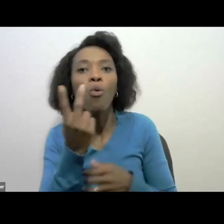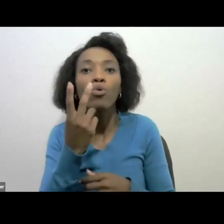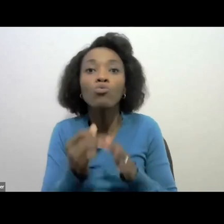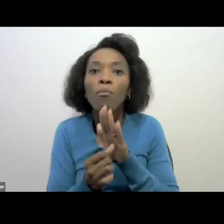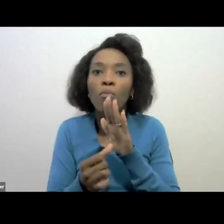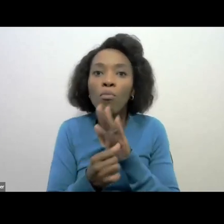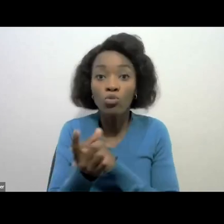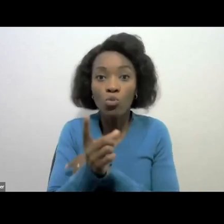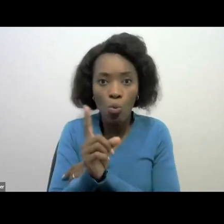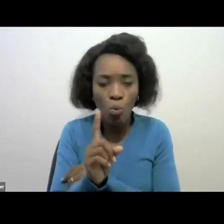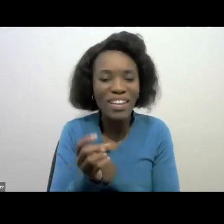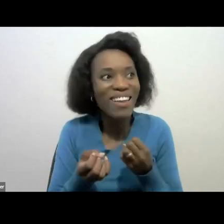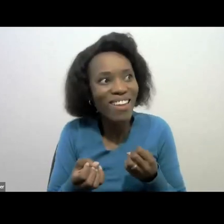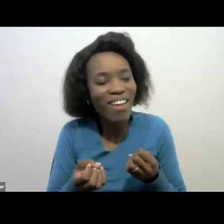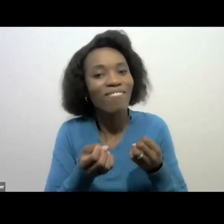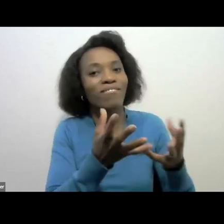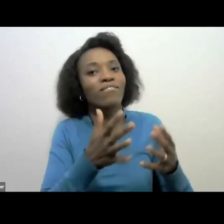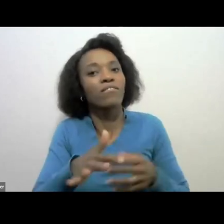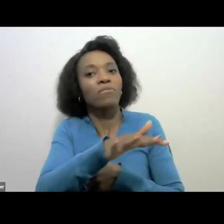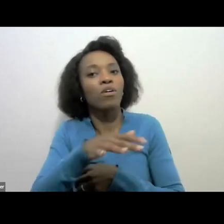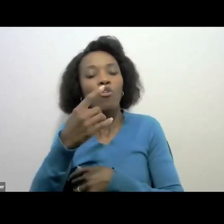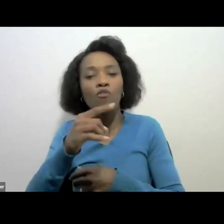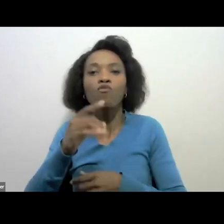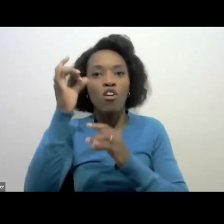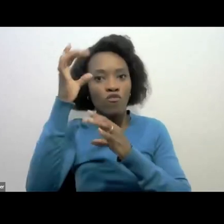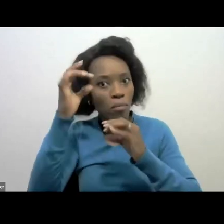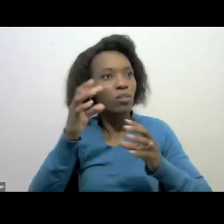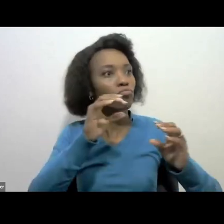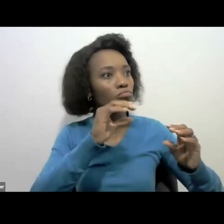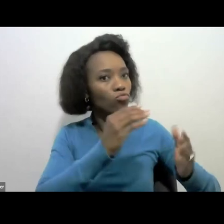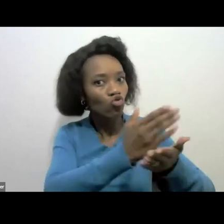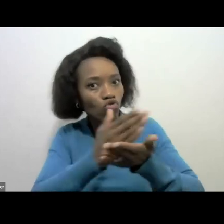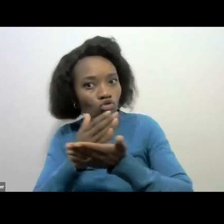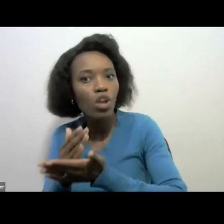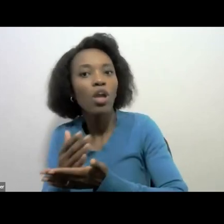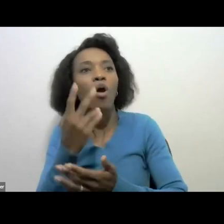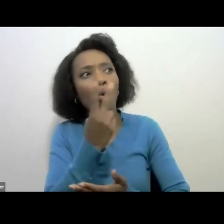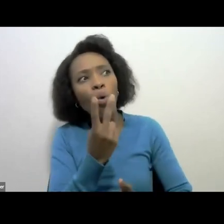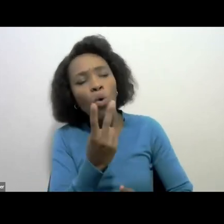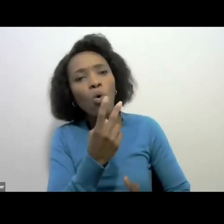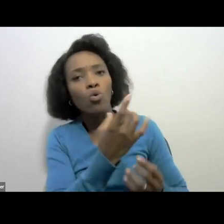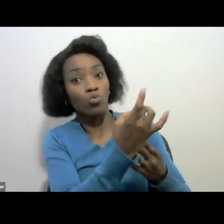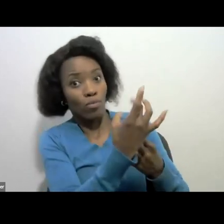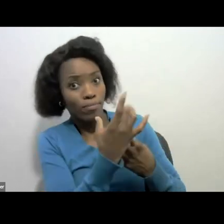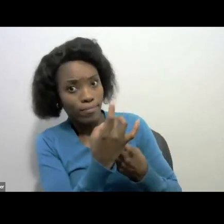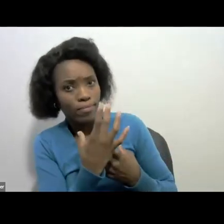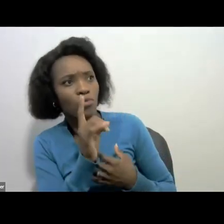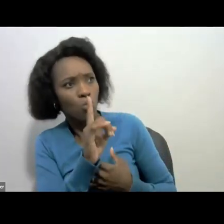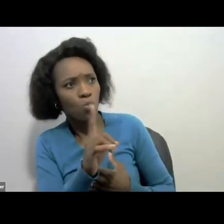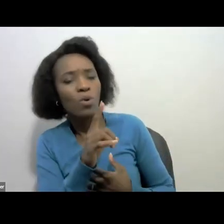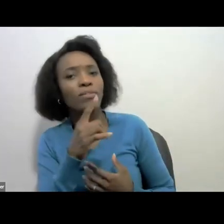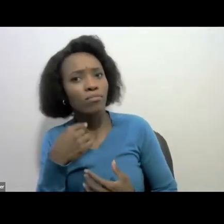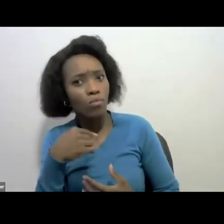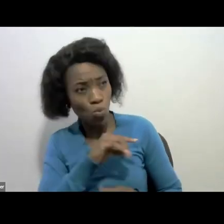information exchange and to get feedback from you on the experience we are offering. I must say that you might feel